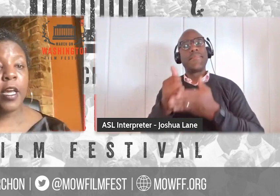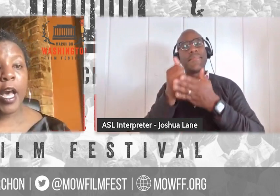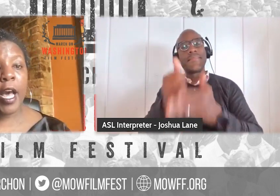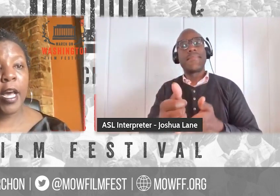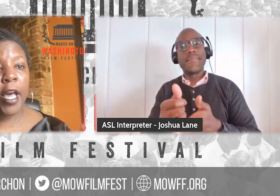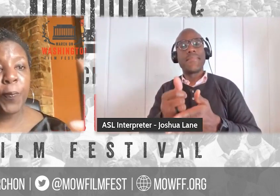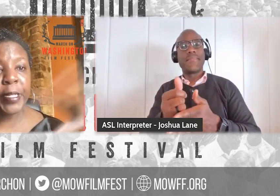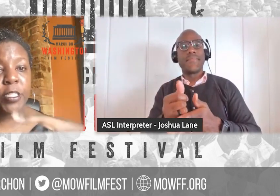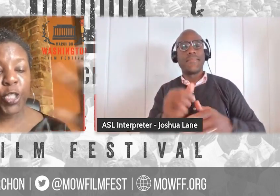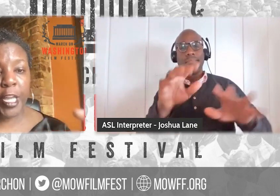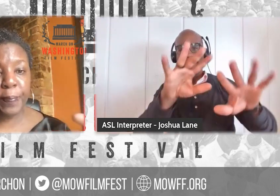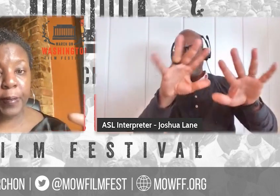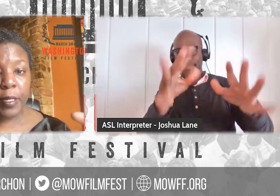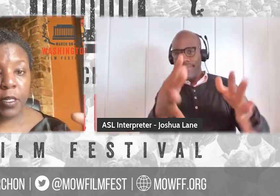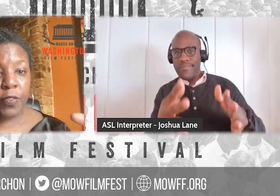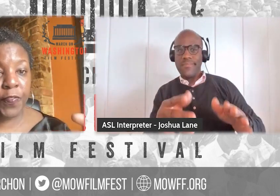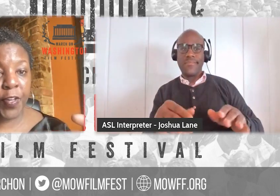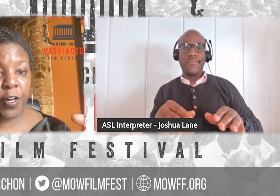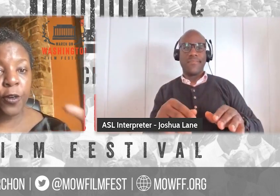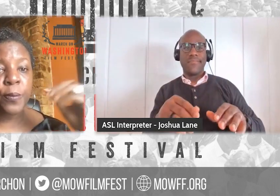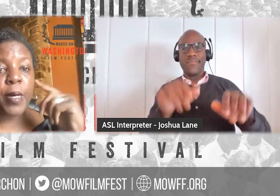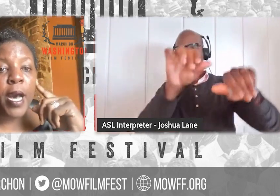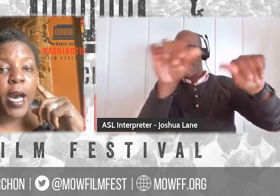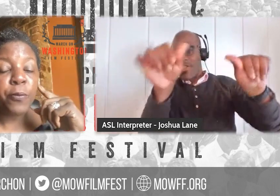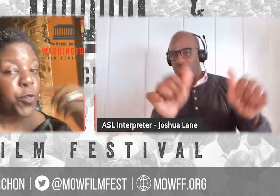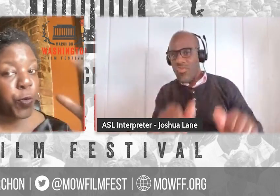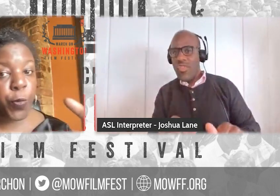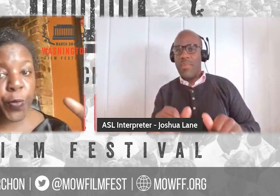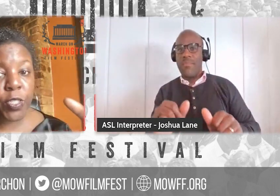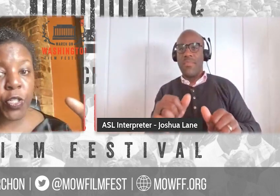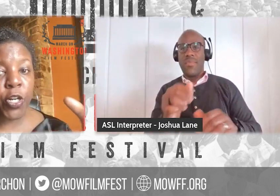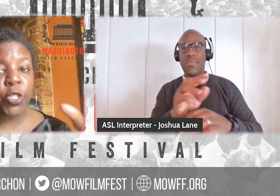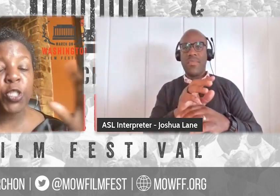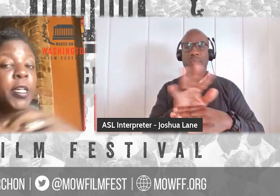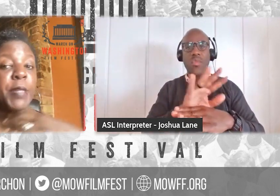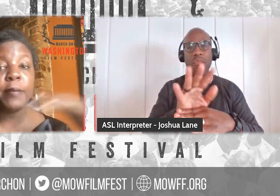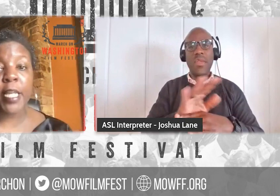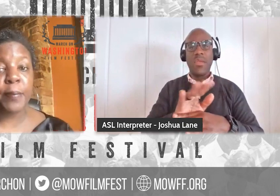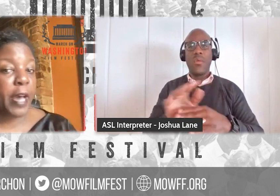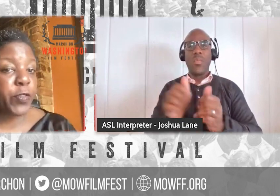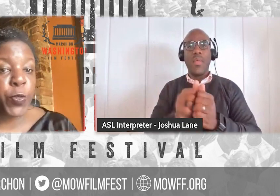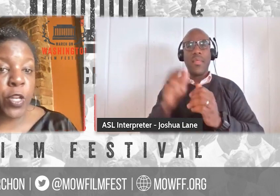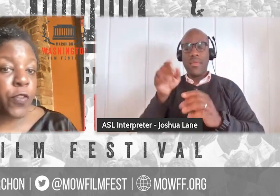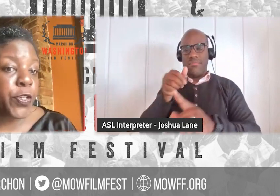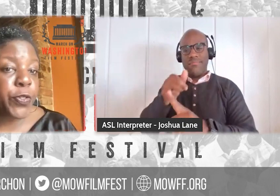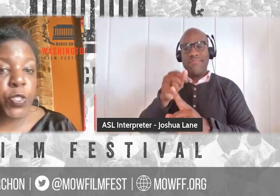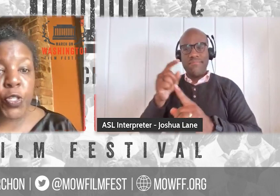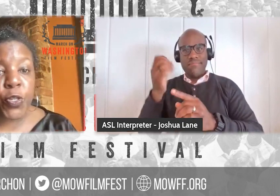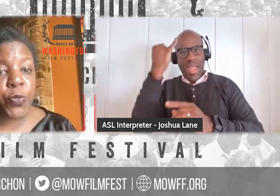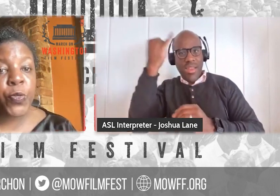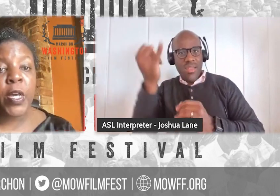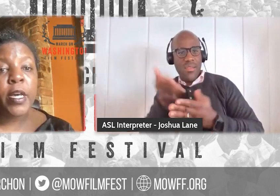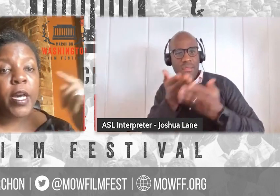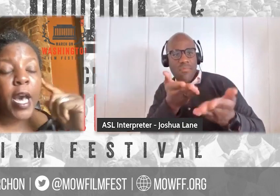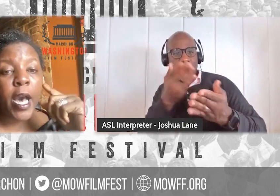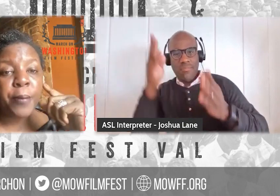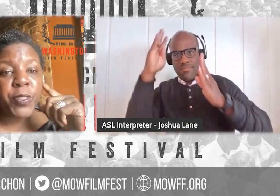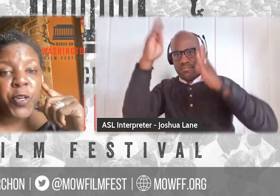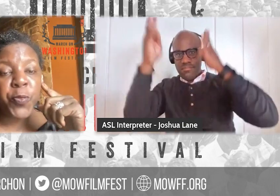helping to shape the film, doing research. Sometimes they may have to do interviews, too.